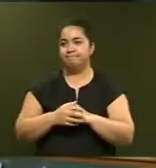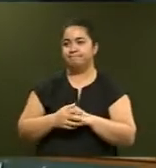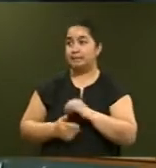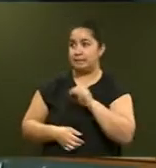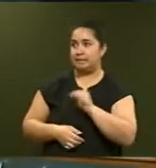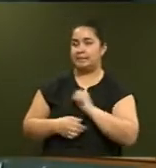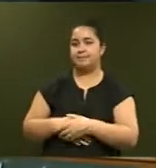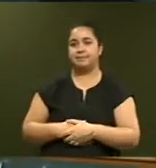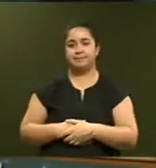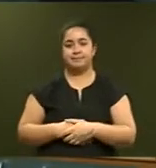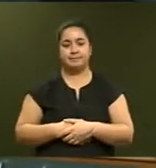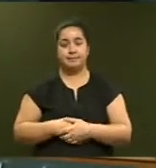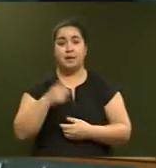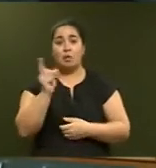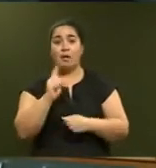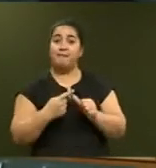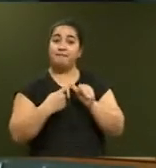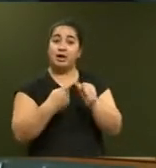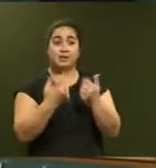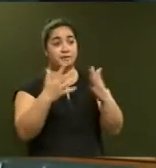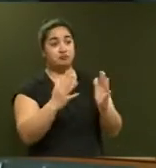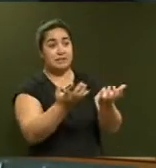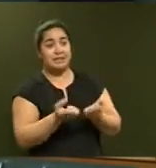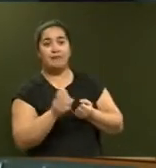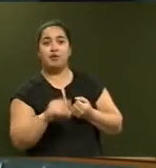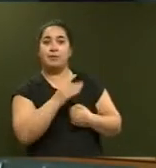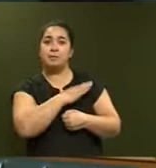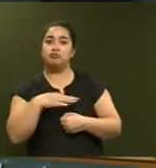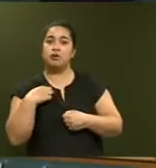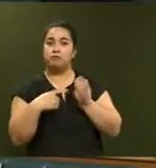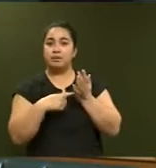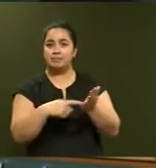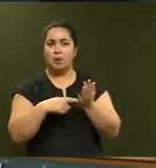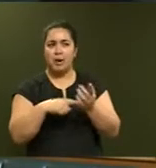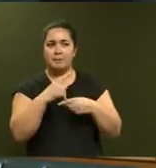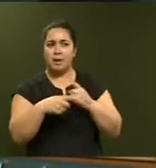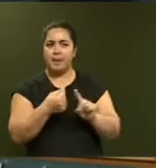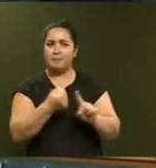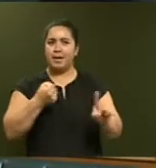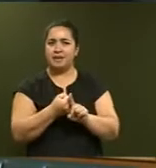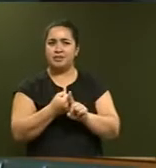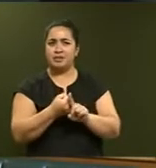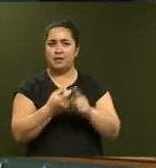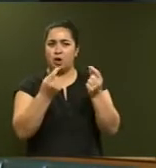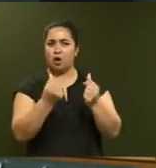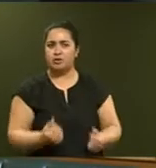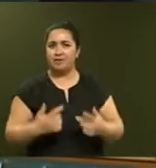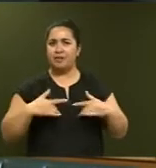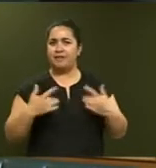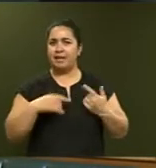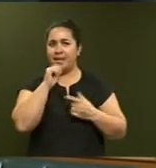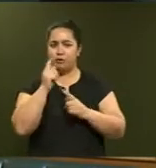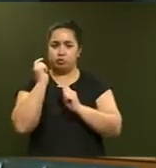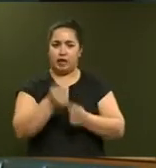What advice did he receive from the Ministry of Transport on the impact on the cost of living of charging New Zealanders an extra